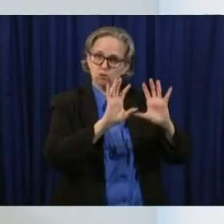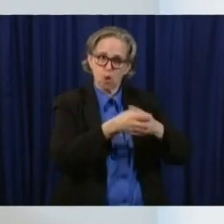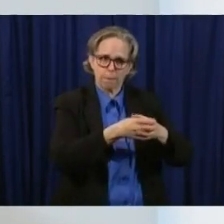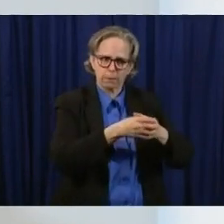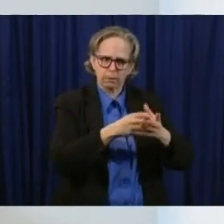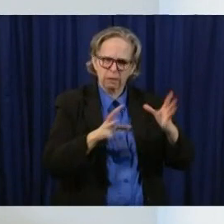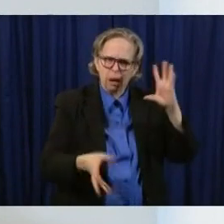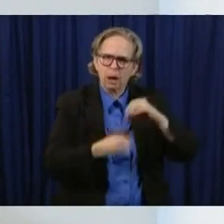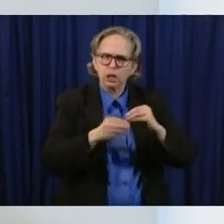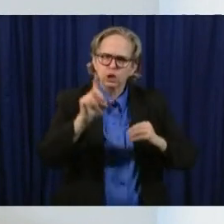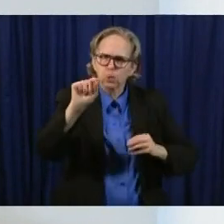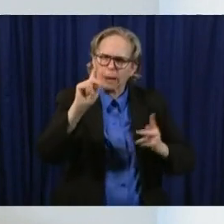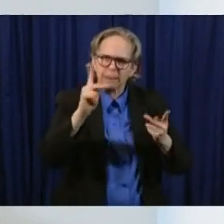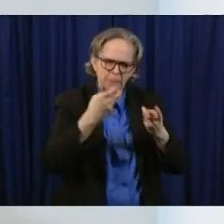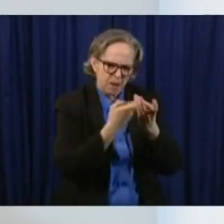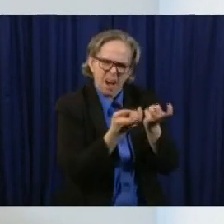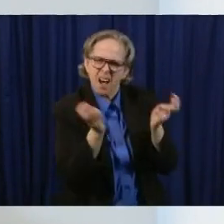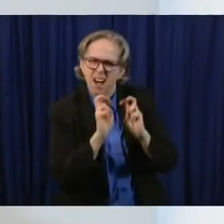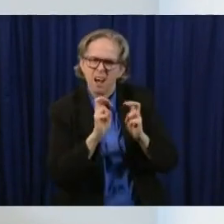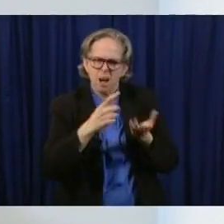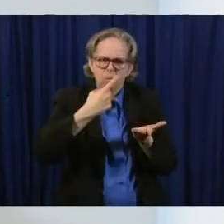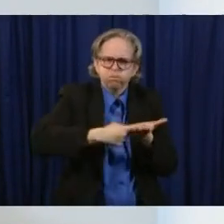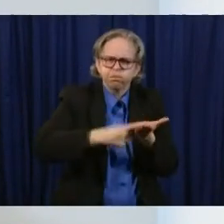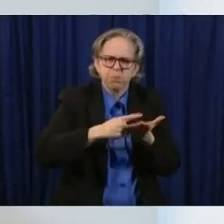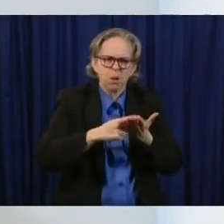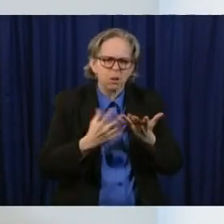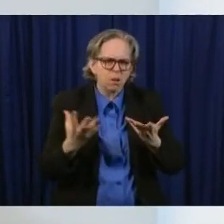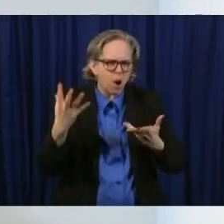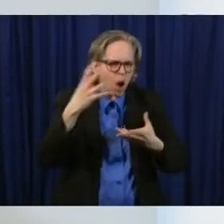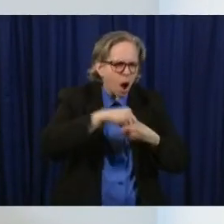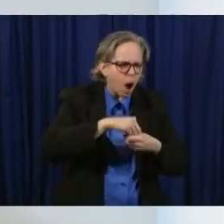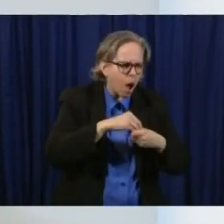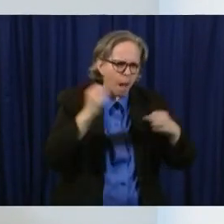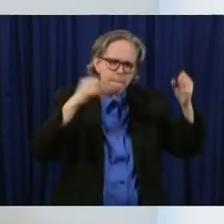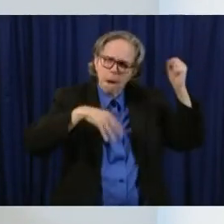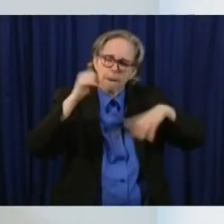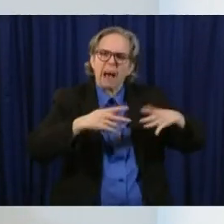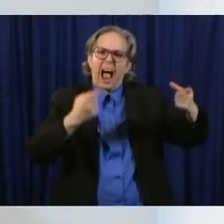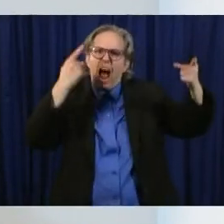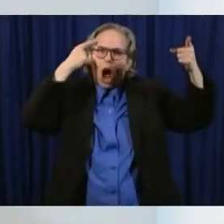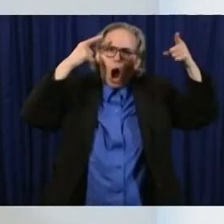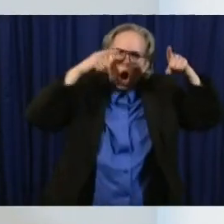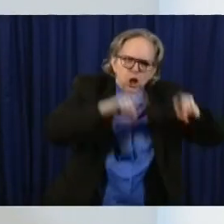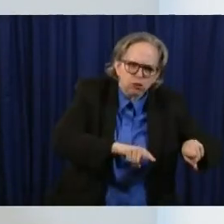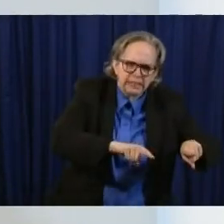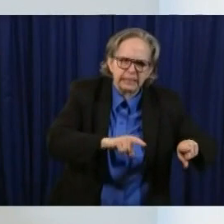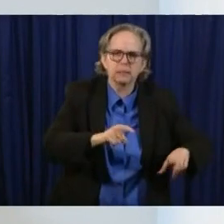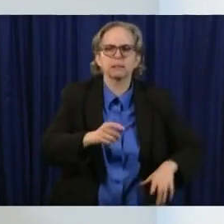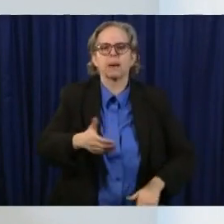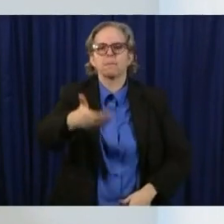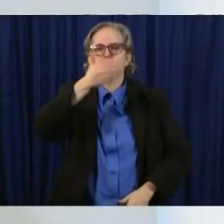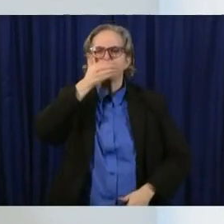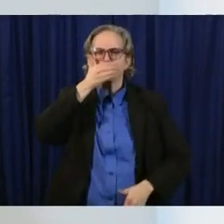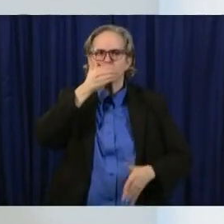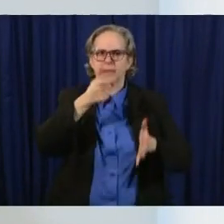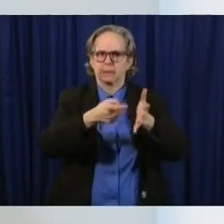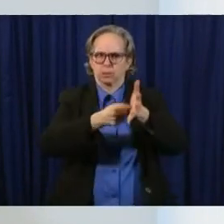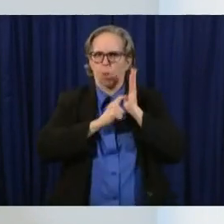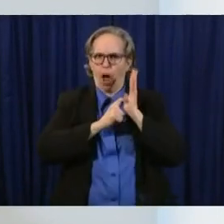unanimous in saying that face covering should be required for customers and for employees